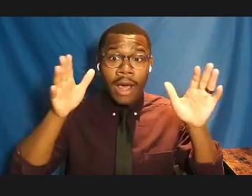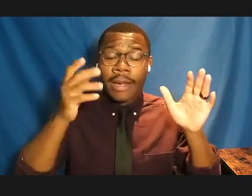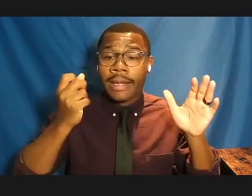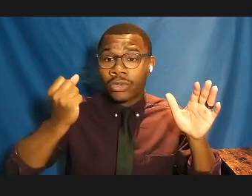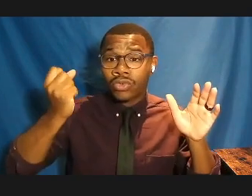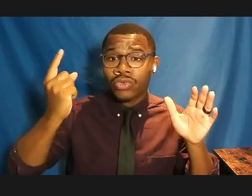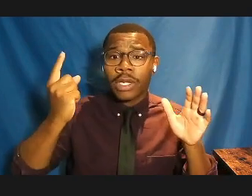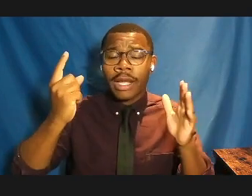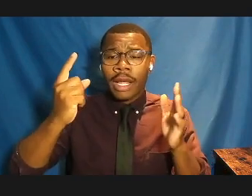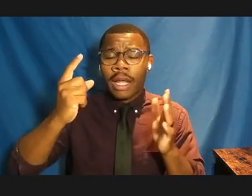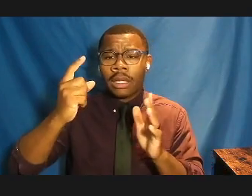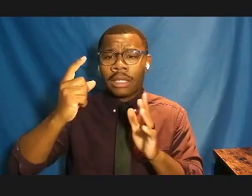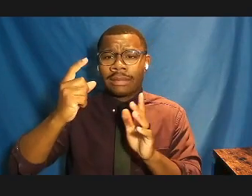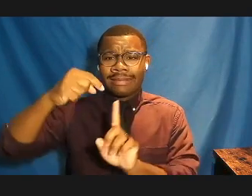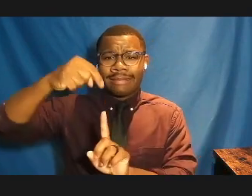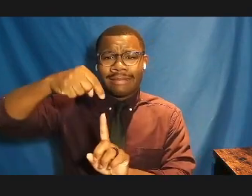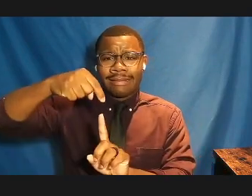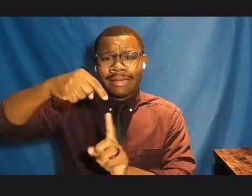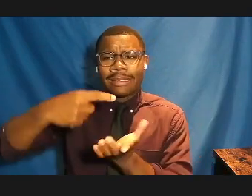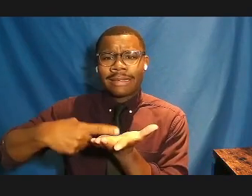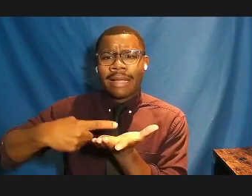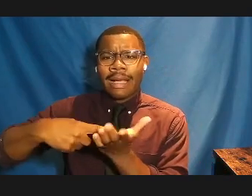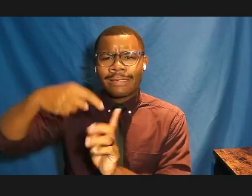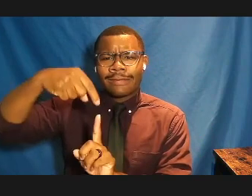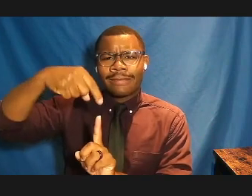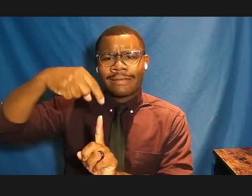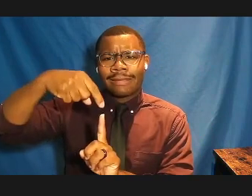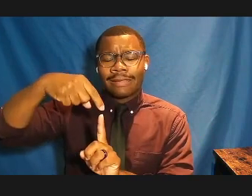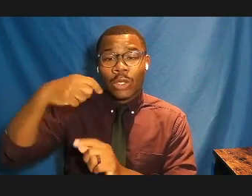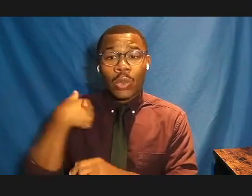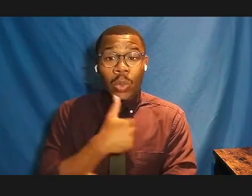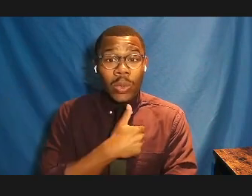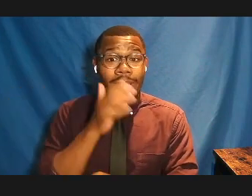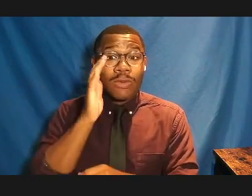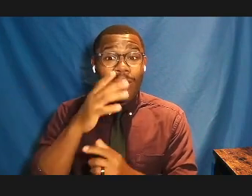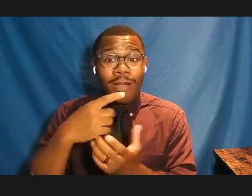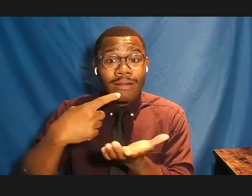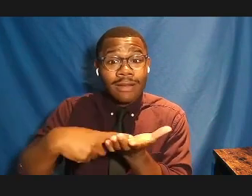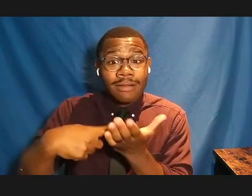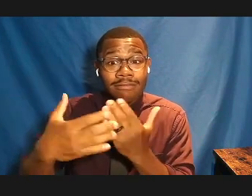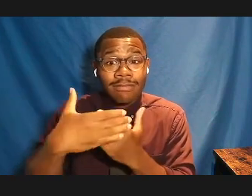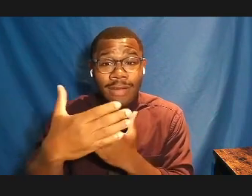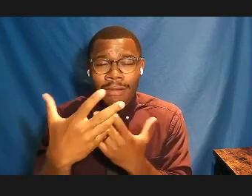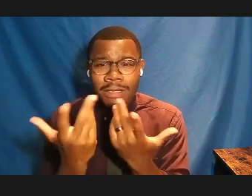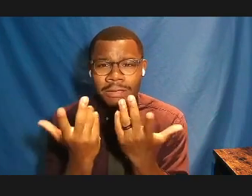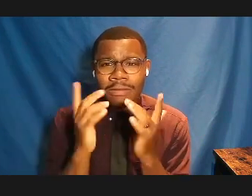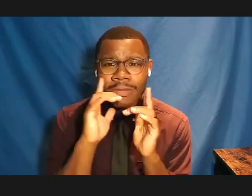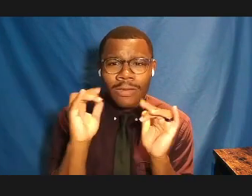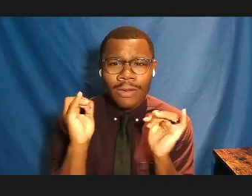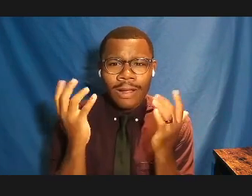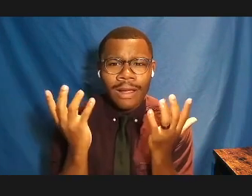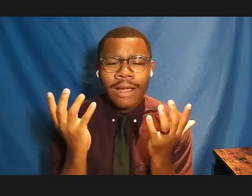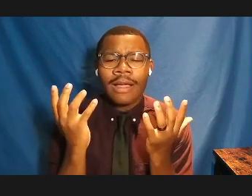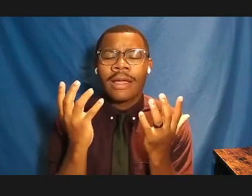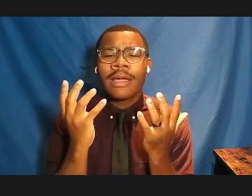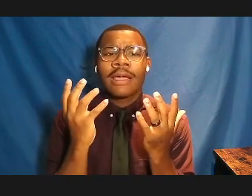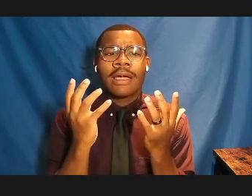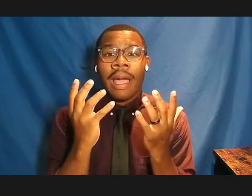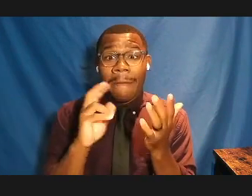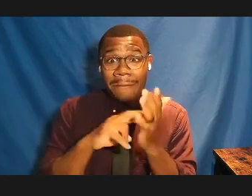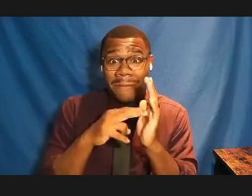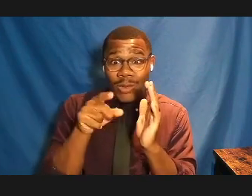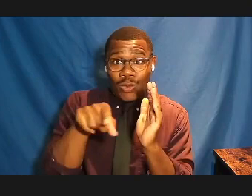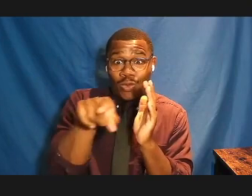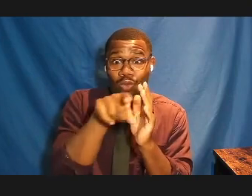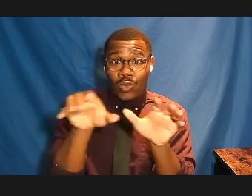discussing, and how we're going to frame discussions and work towards things like that. I'm not saying this is something anyone here does, but I'm just,